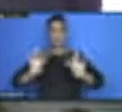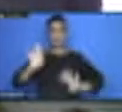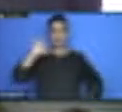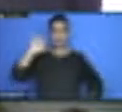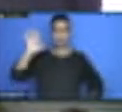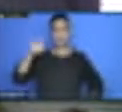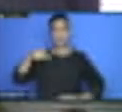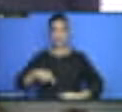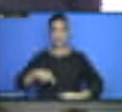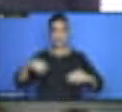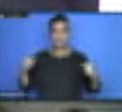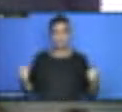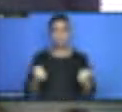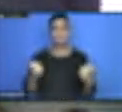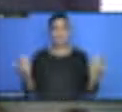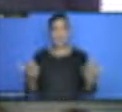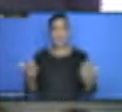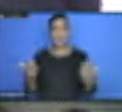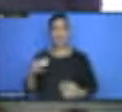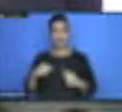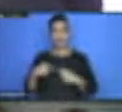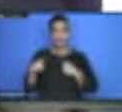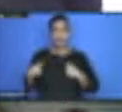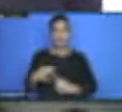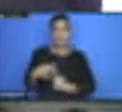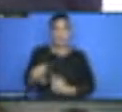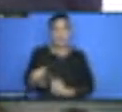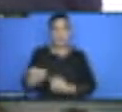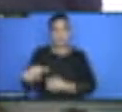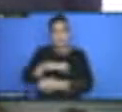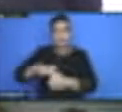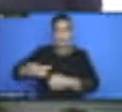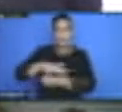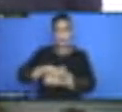reviews and peer review to bolster local action.